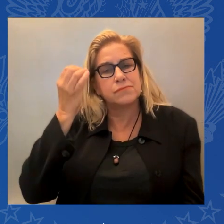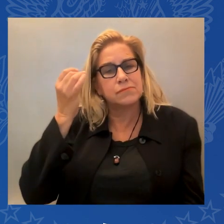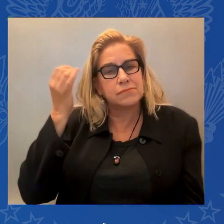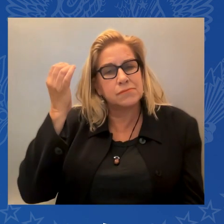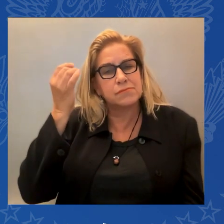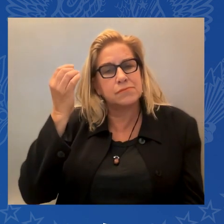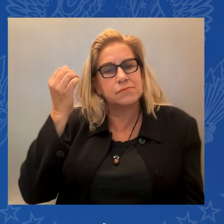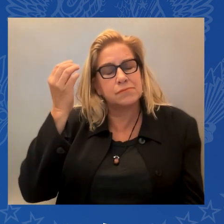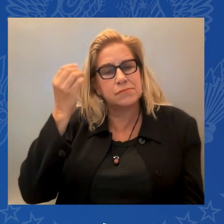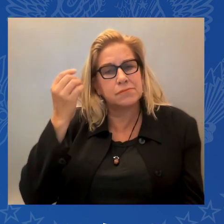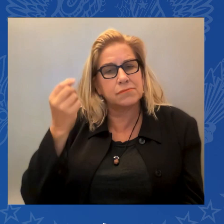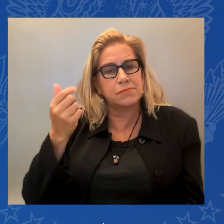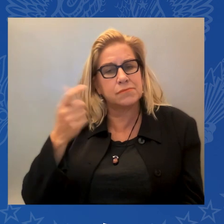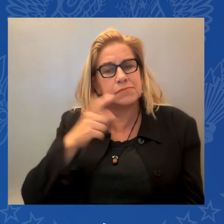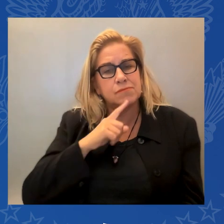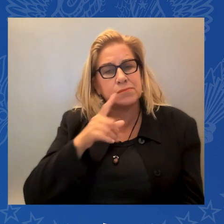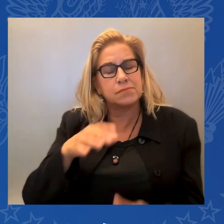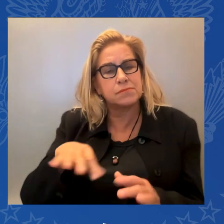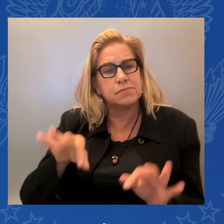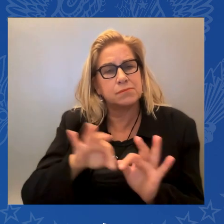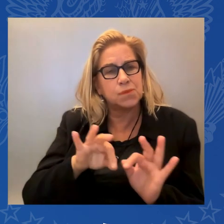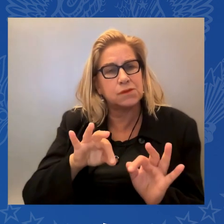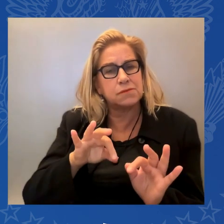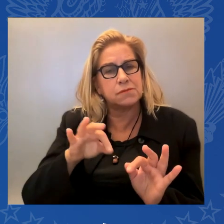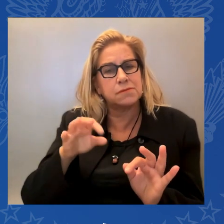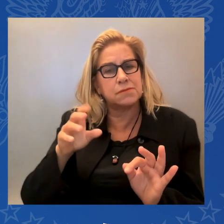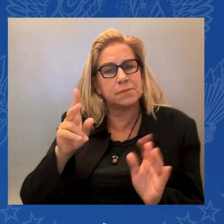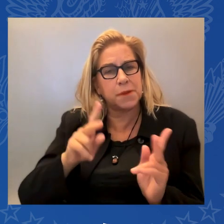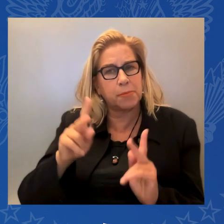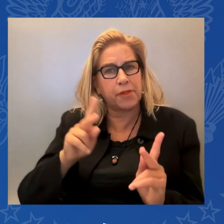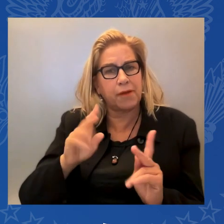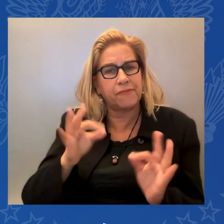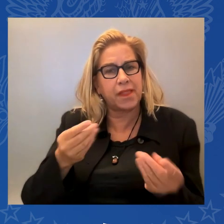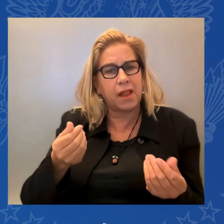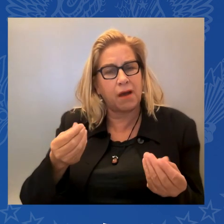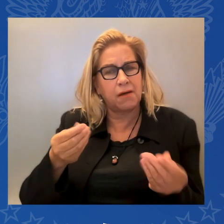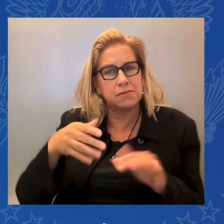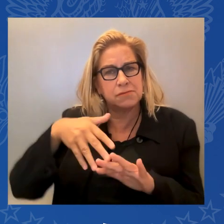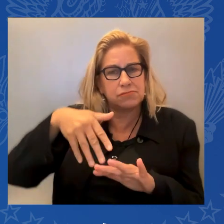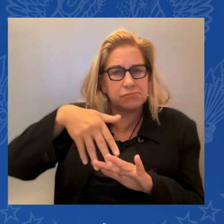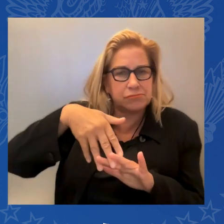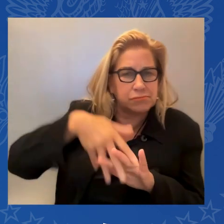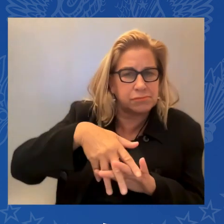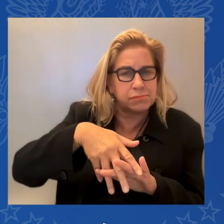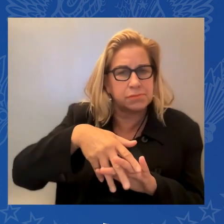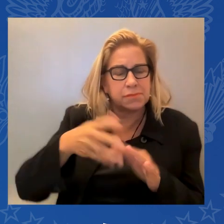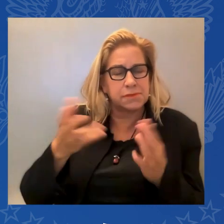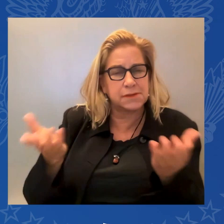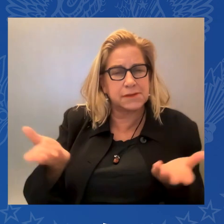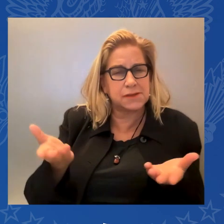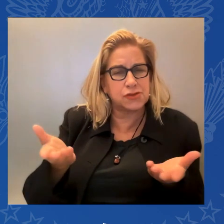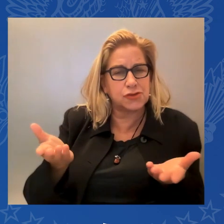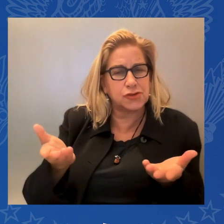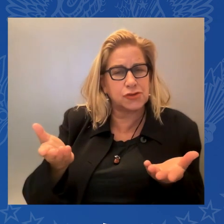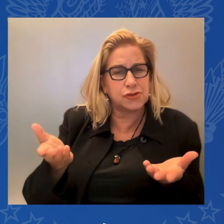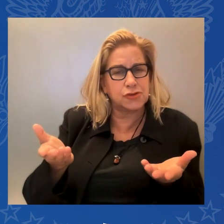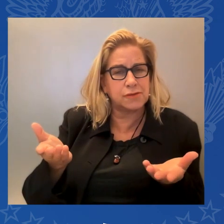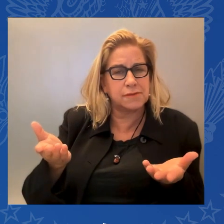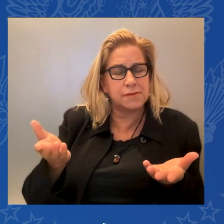choose to see one another. And we choose to treat everyone with dignity and respect that they deserve. That's what we're about.